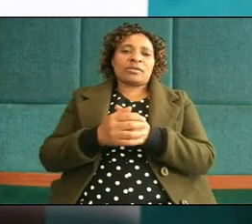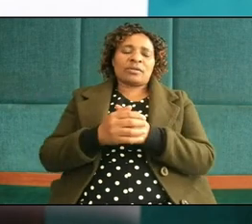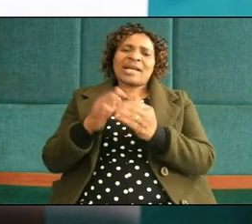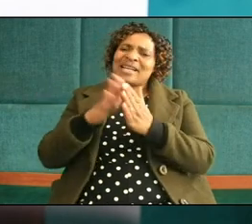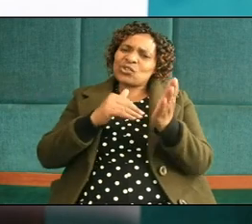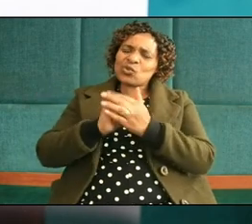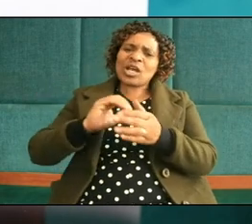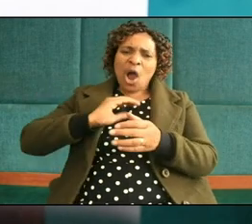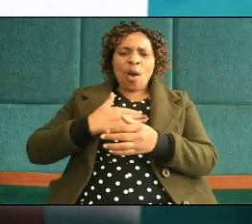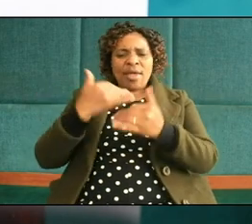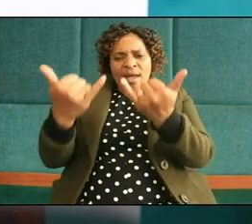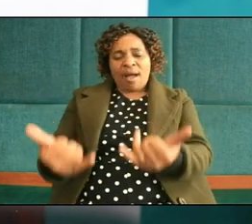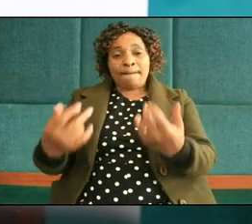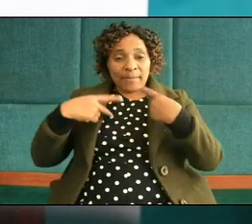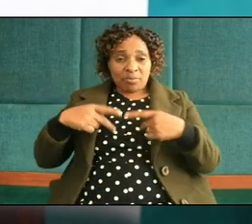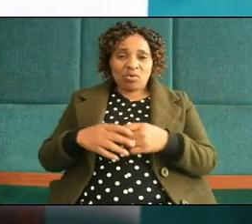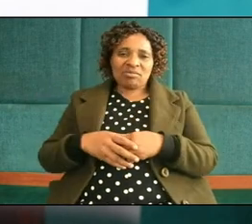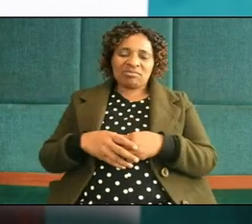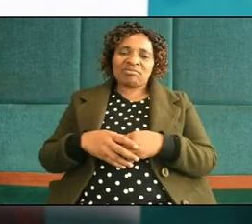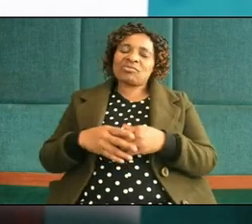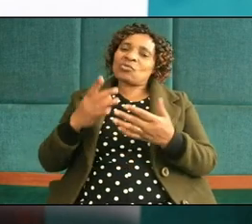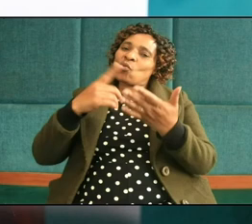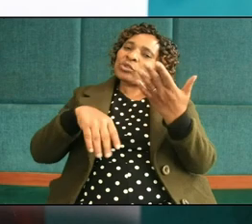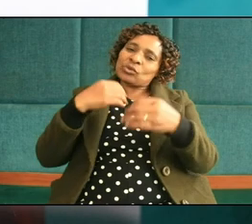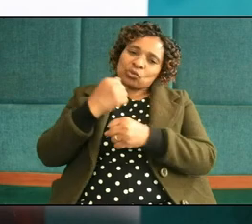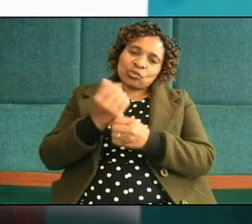destroying our young people what are you going to do